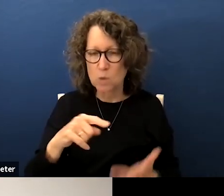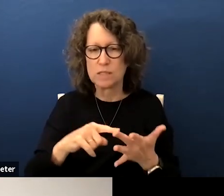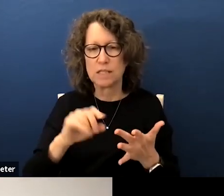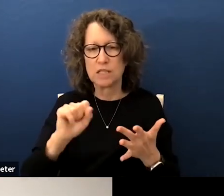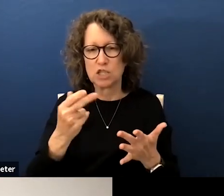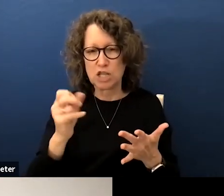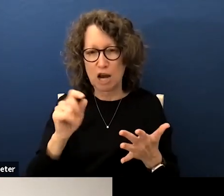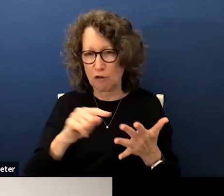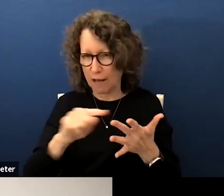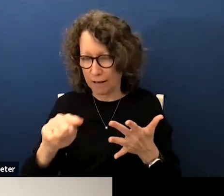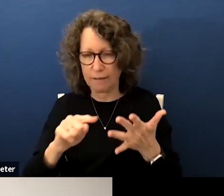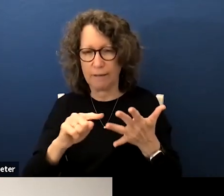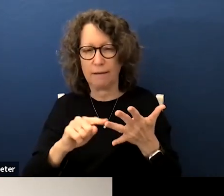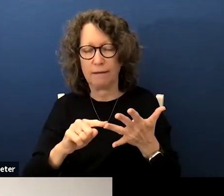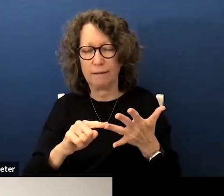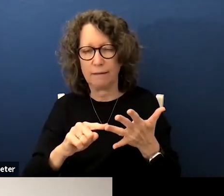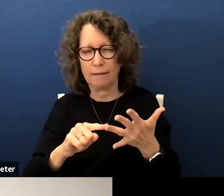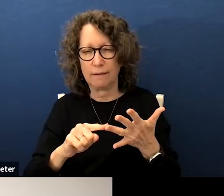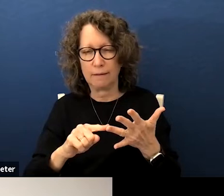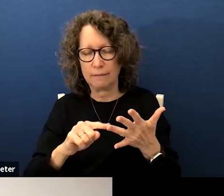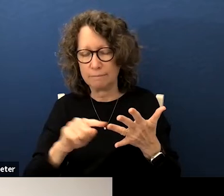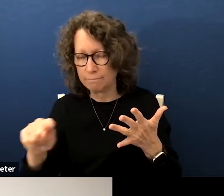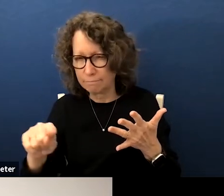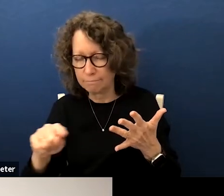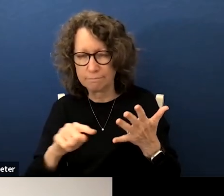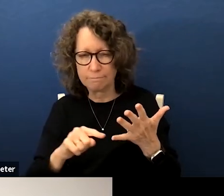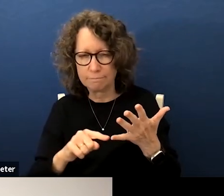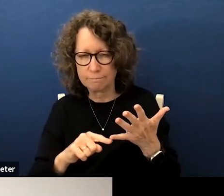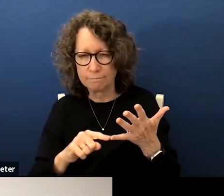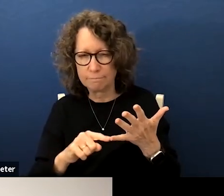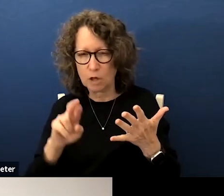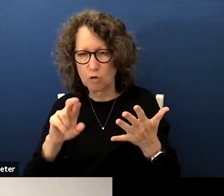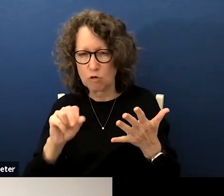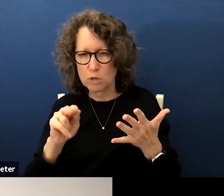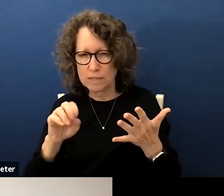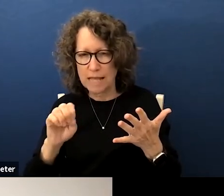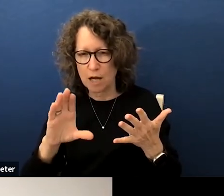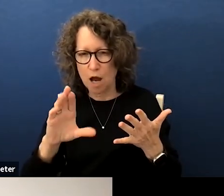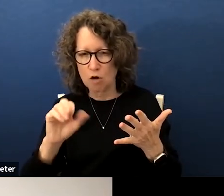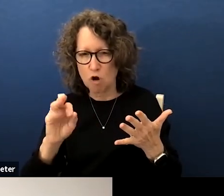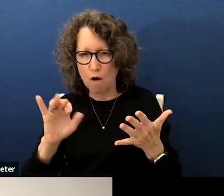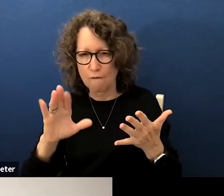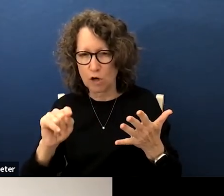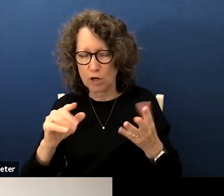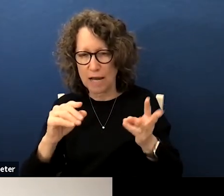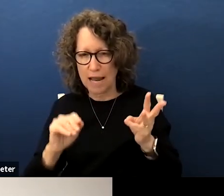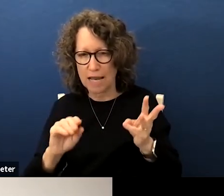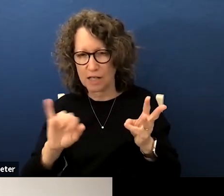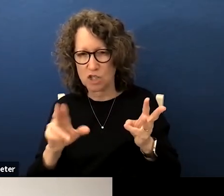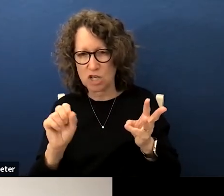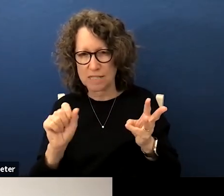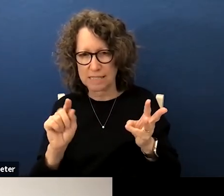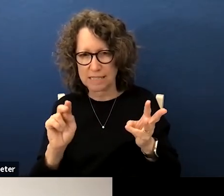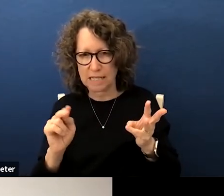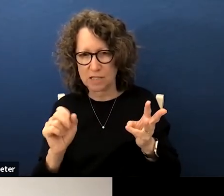sharon jagotka kim rosanne crawford and justin shores